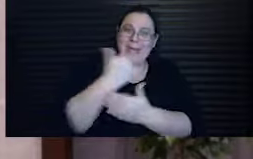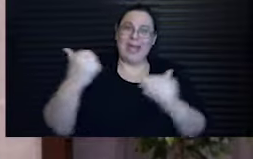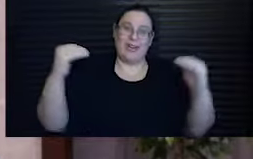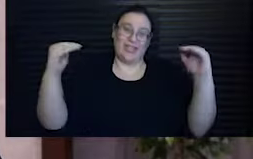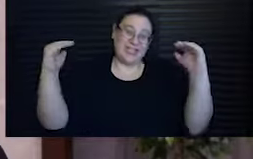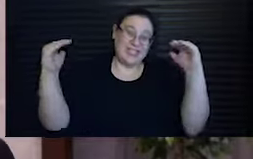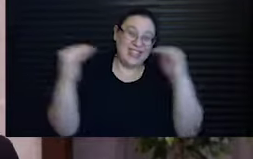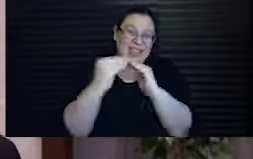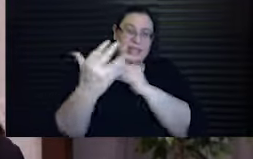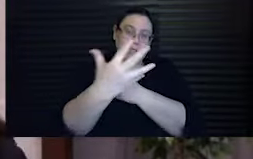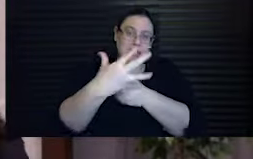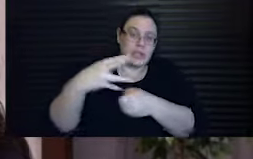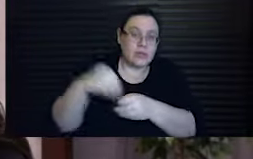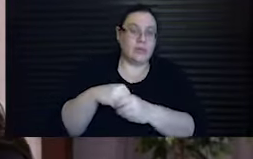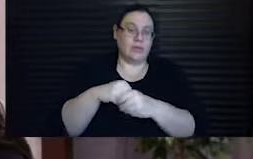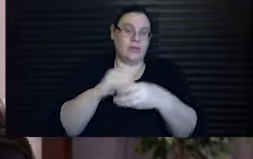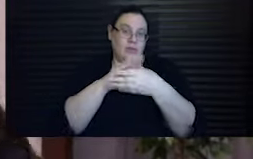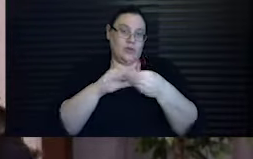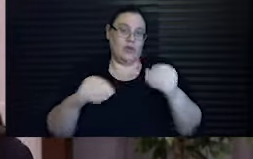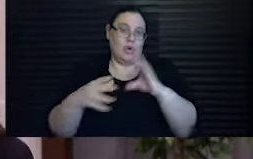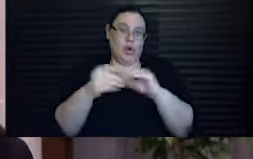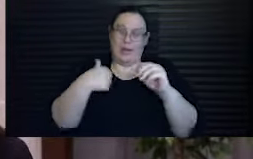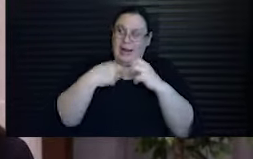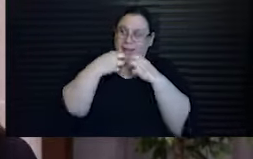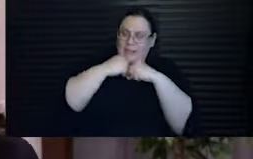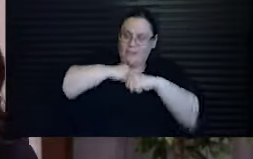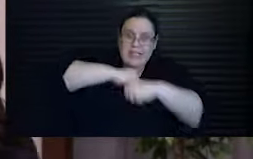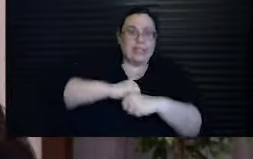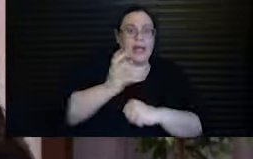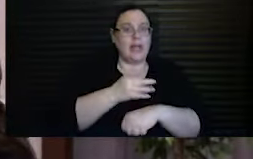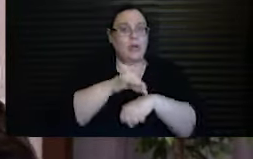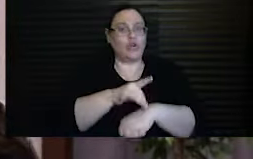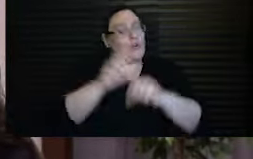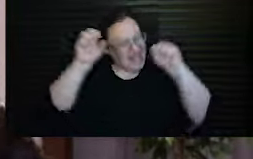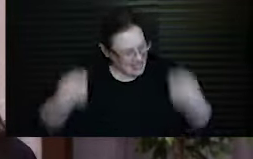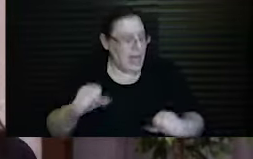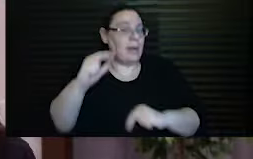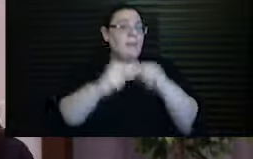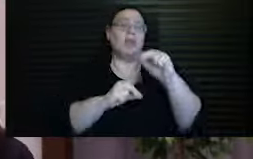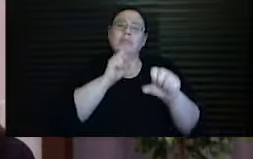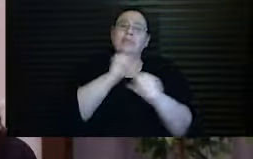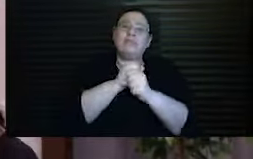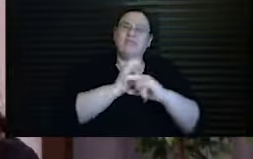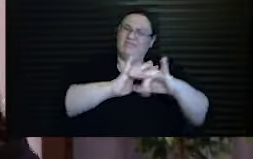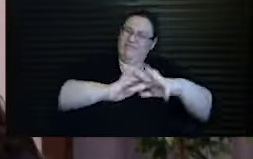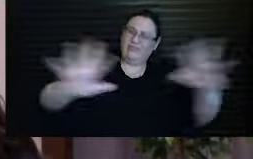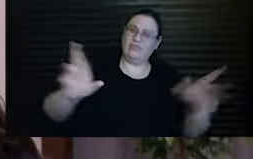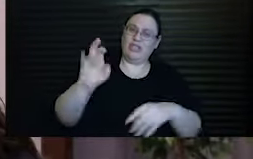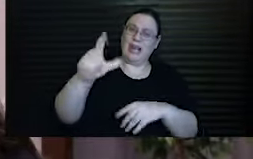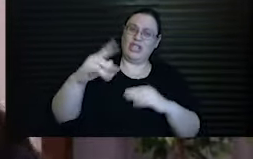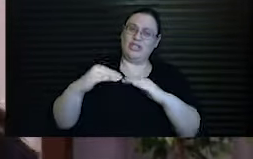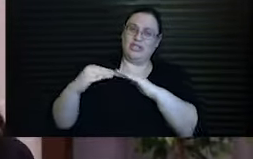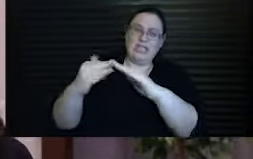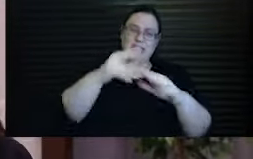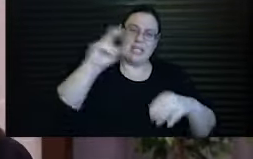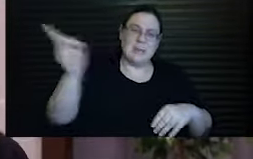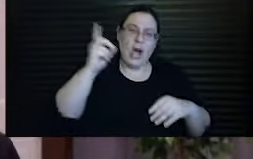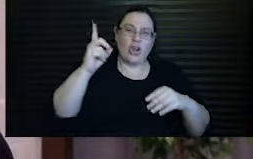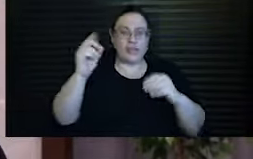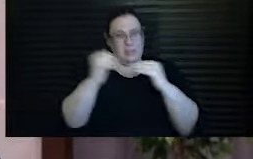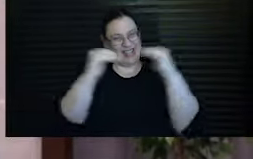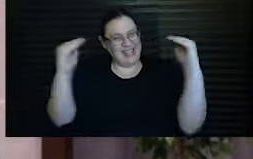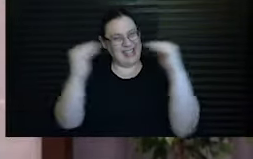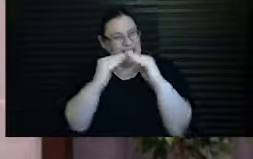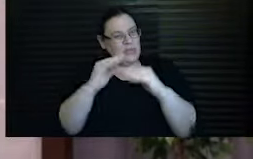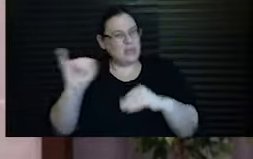just and more inclusive story. We can protect our earth. We can build a true multiracial democracy that is rooted in